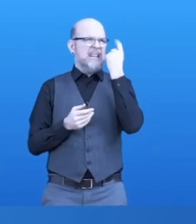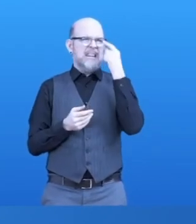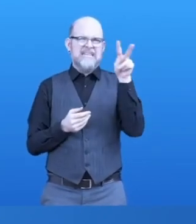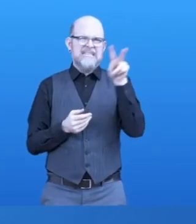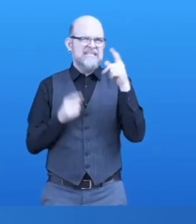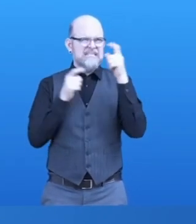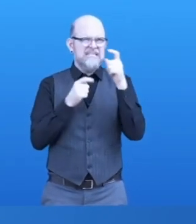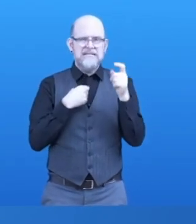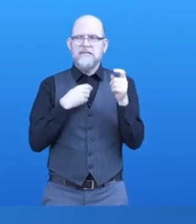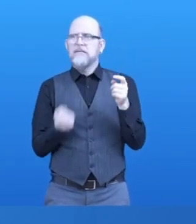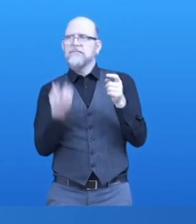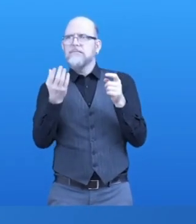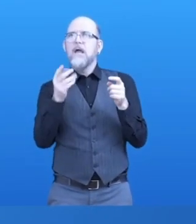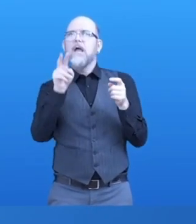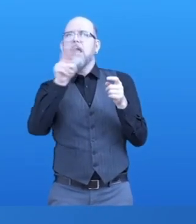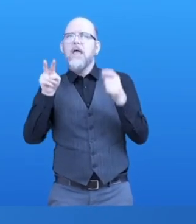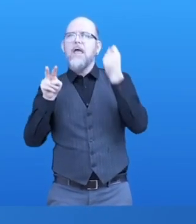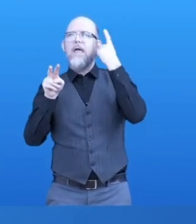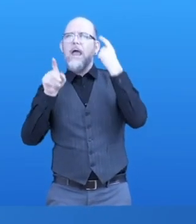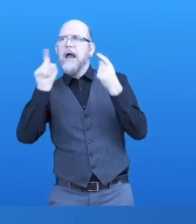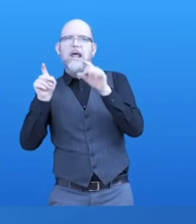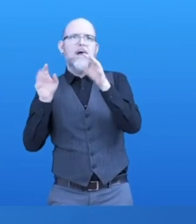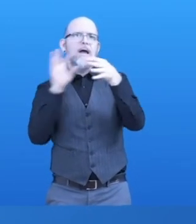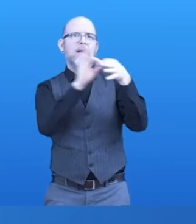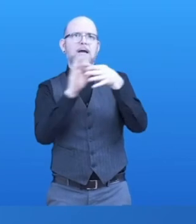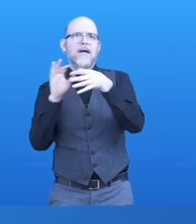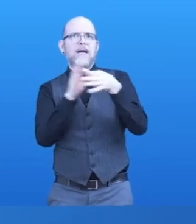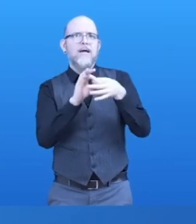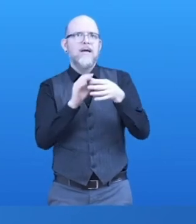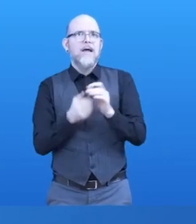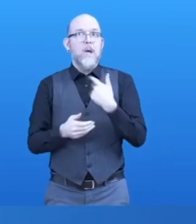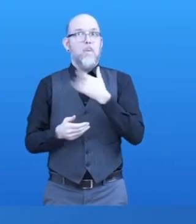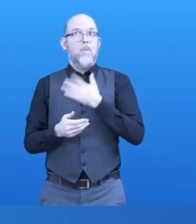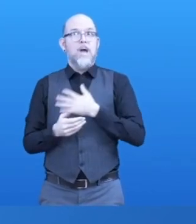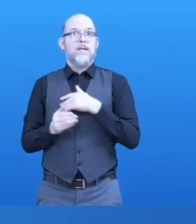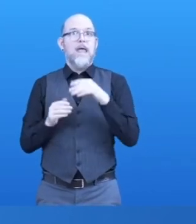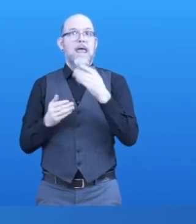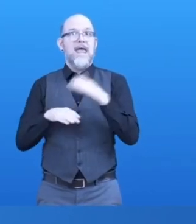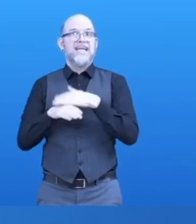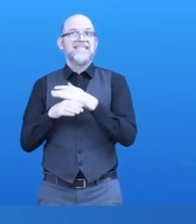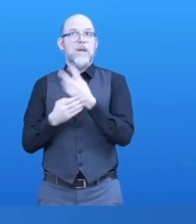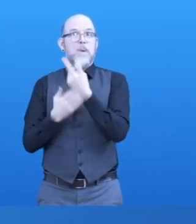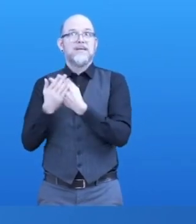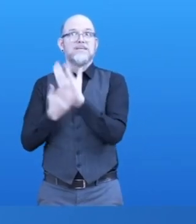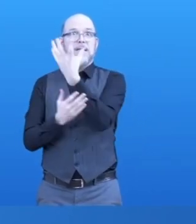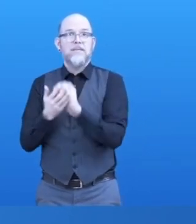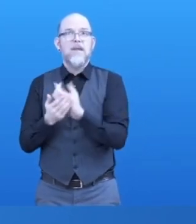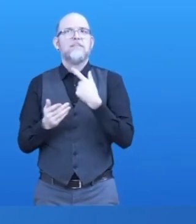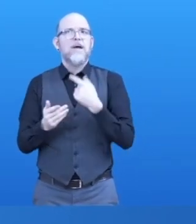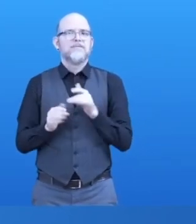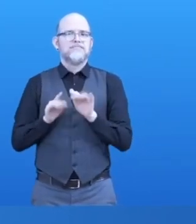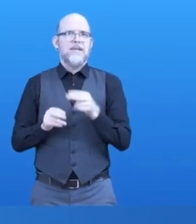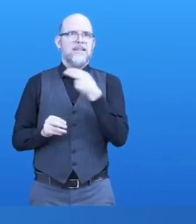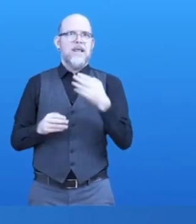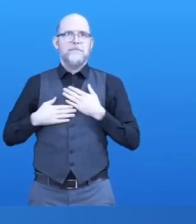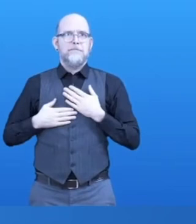When Easy Reading is installed and the user is logged in, the Easy Reading user interface is injected in